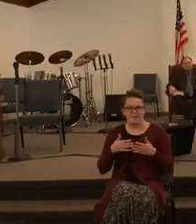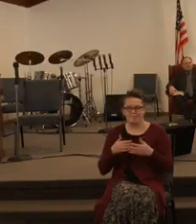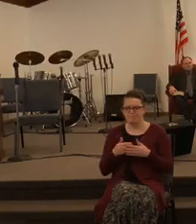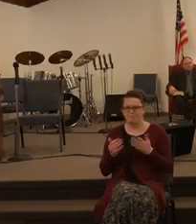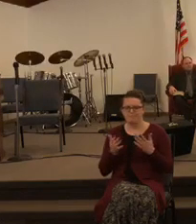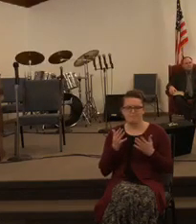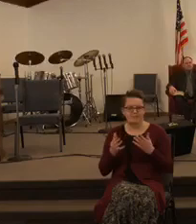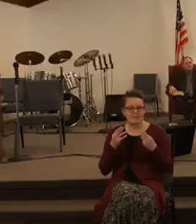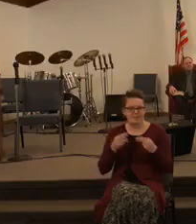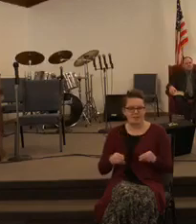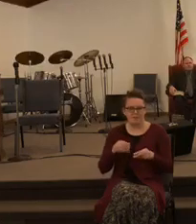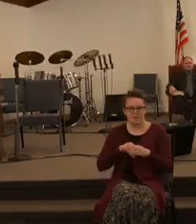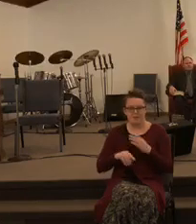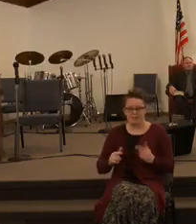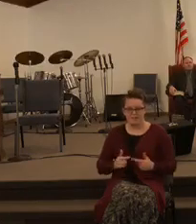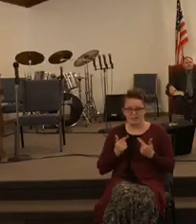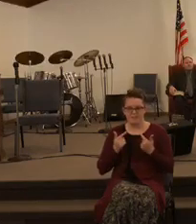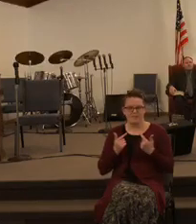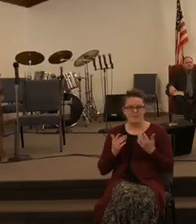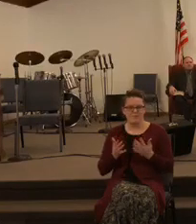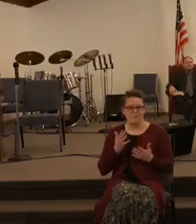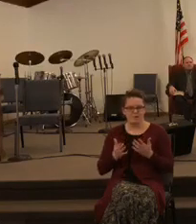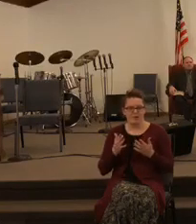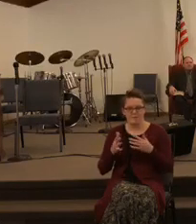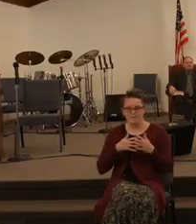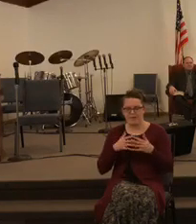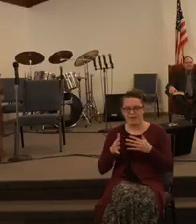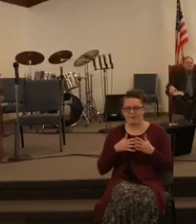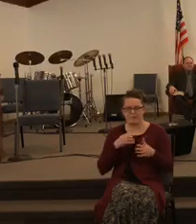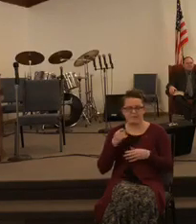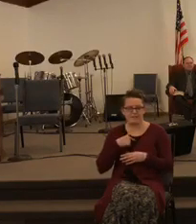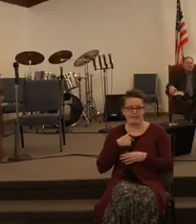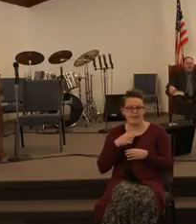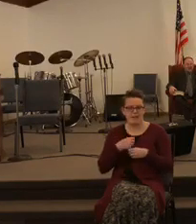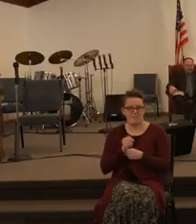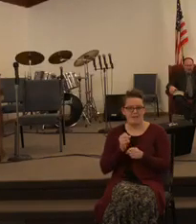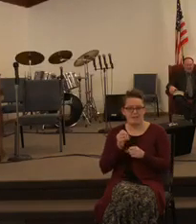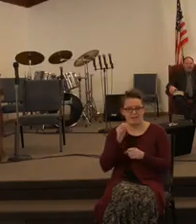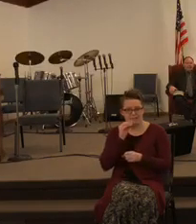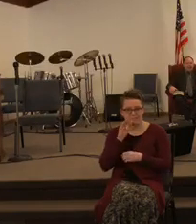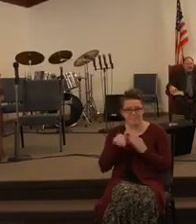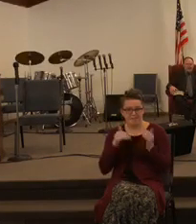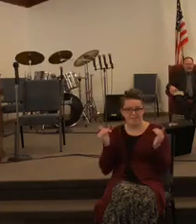comes or what goes what matters is that I make heaven my home